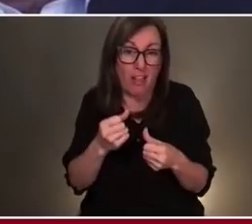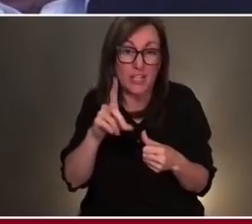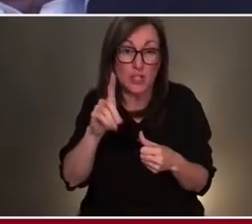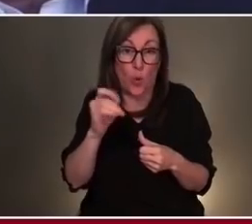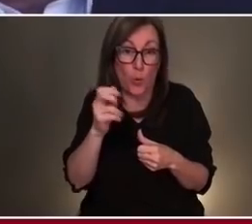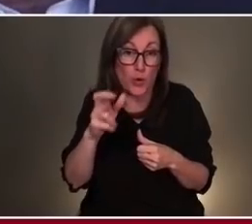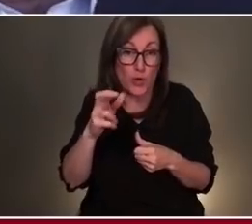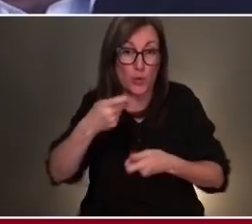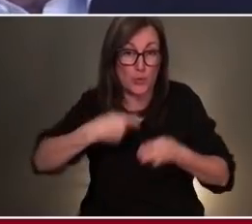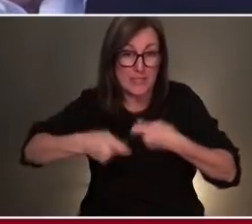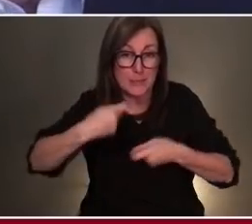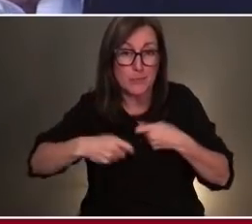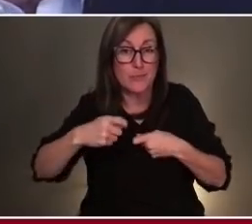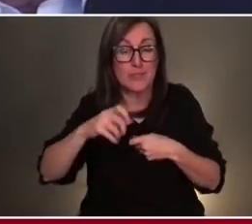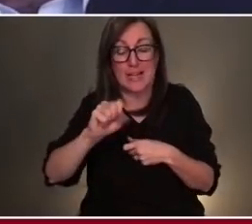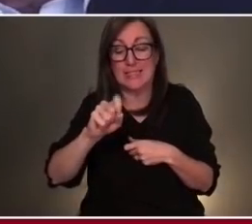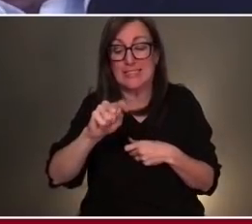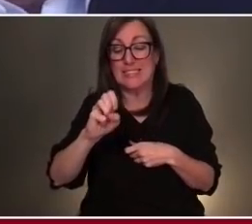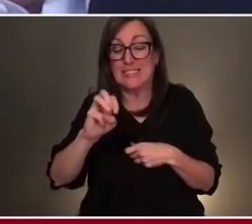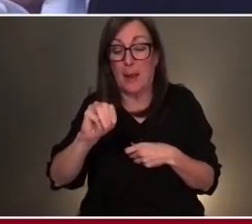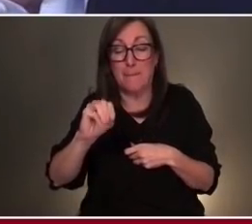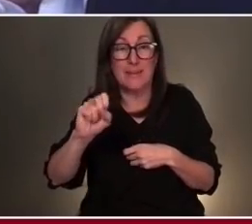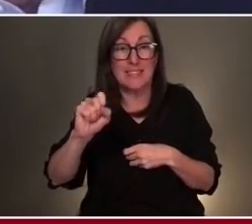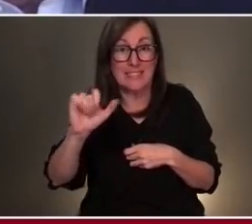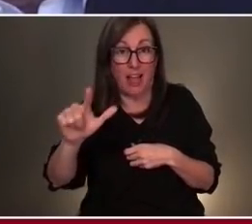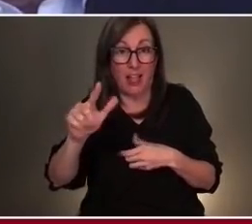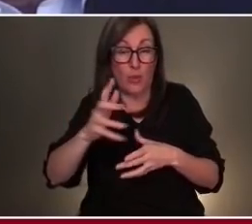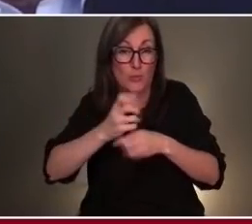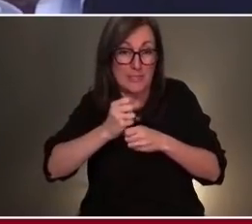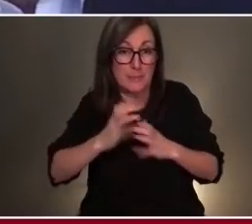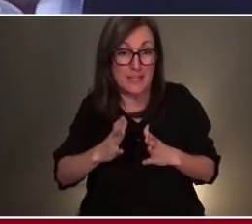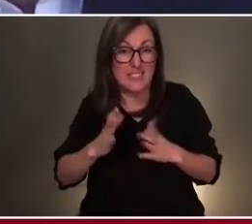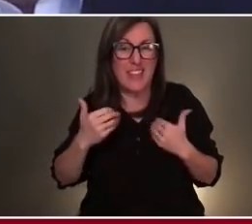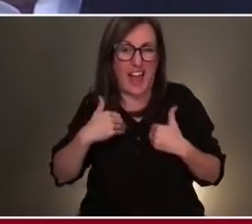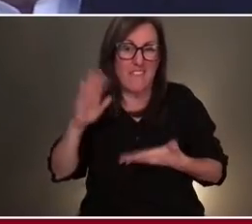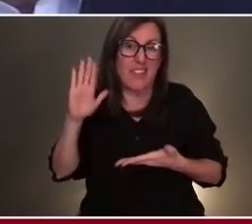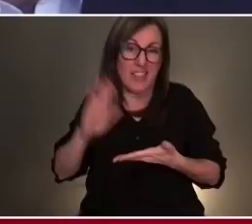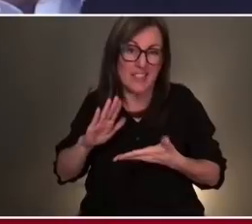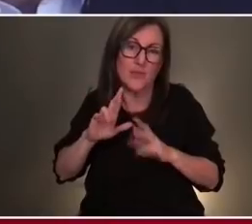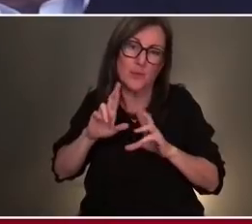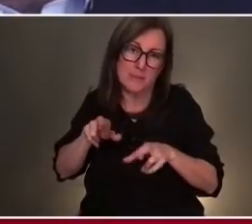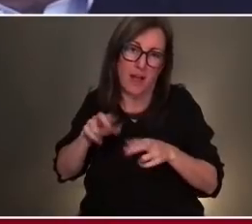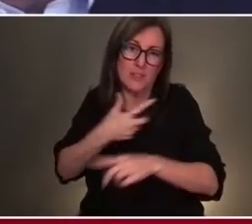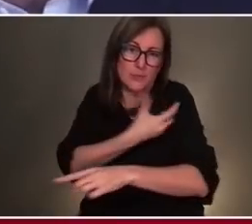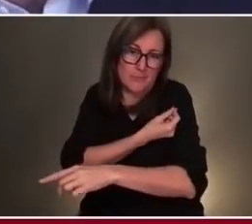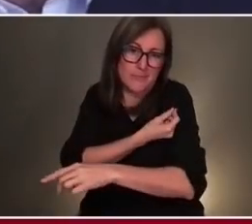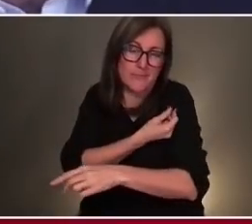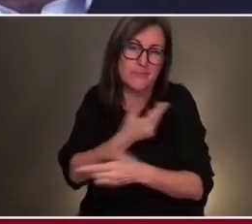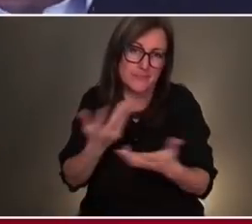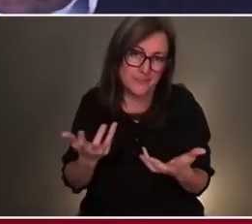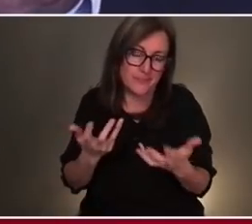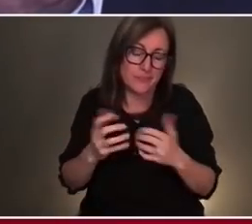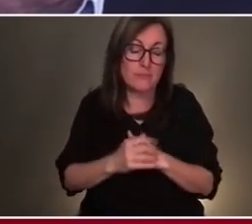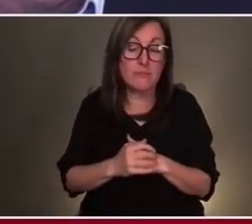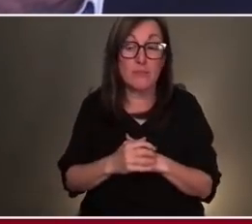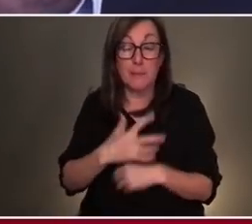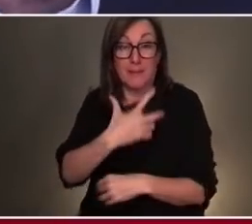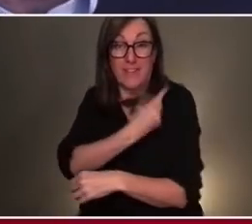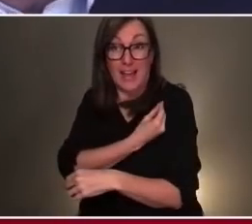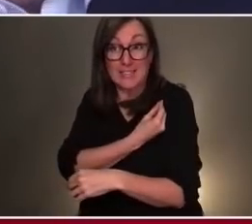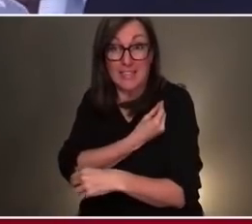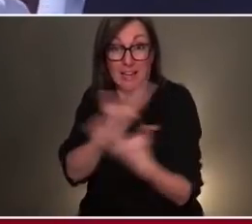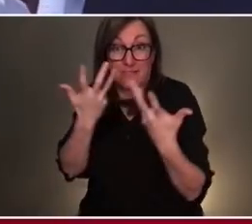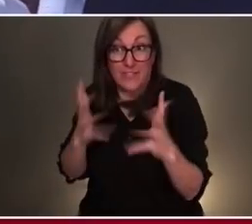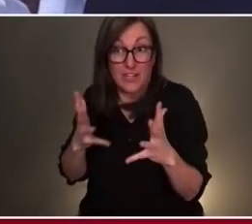stem cell recipients, that they, too, have a less response. So the next thing is, once you get vaccinated, what else can you do to protect